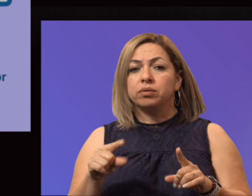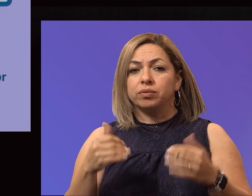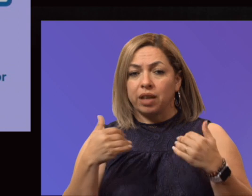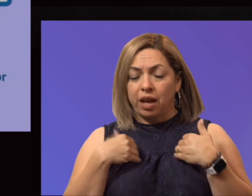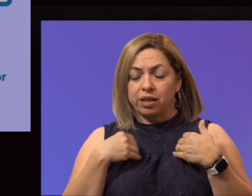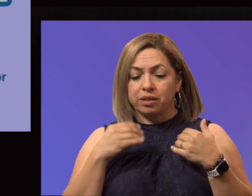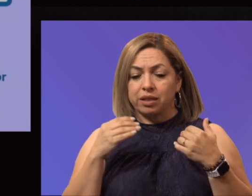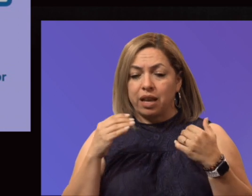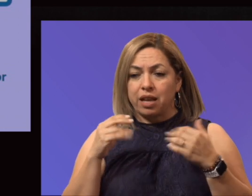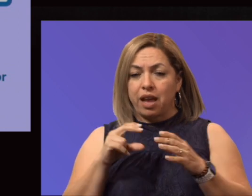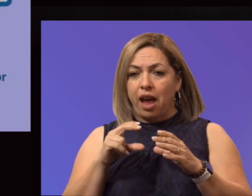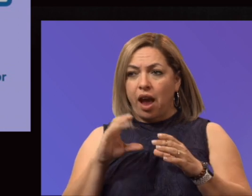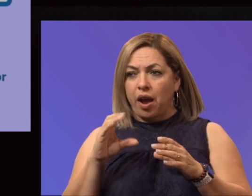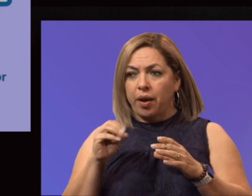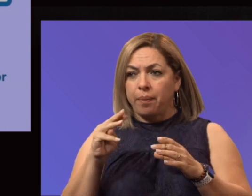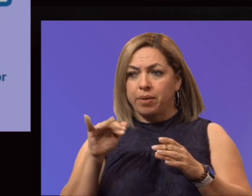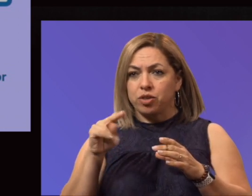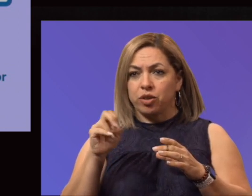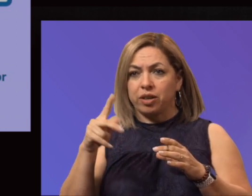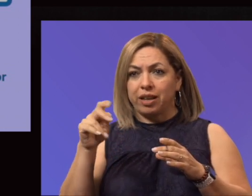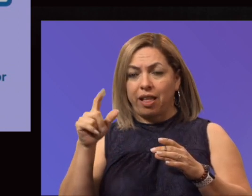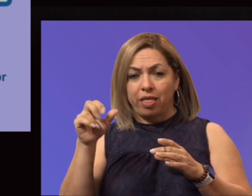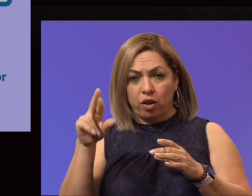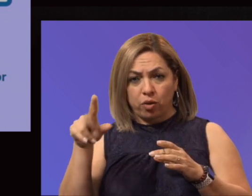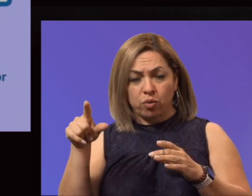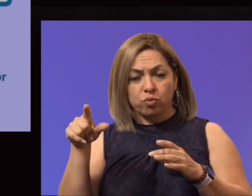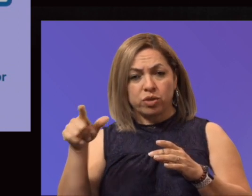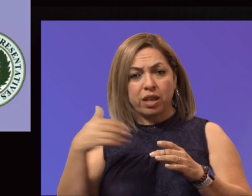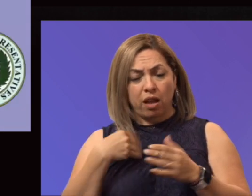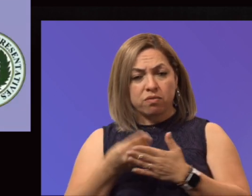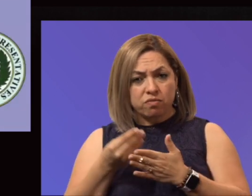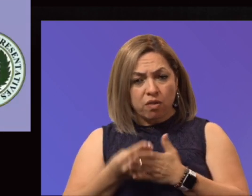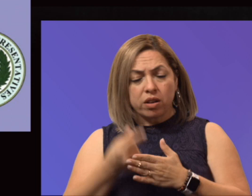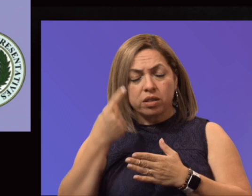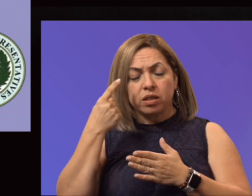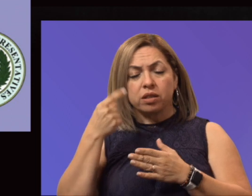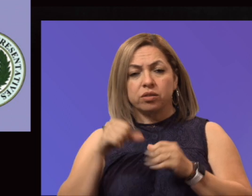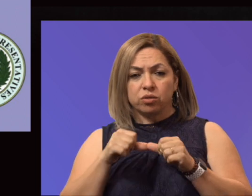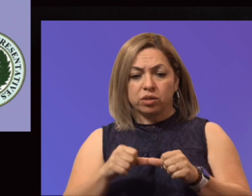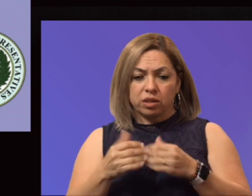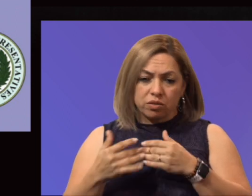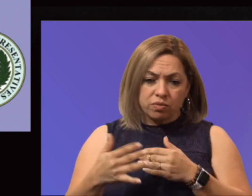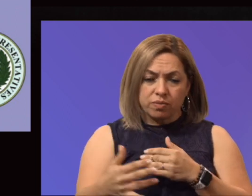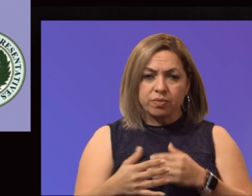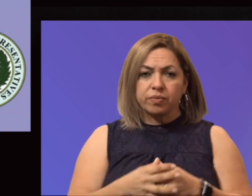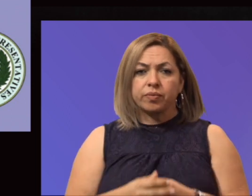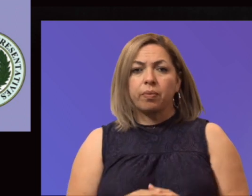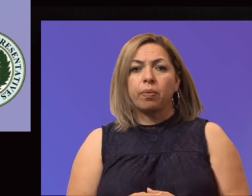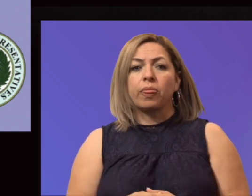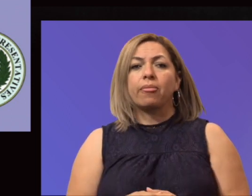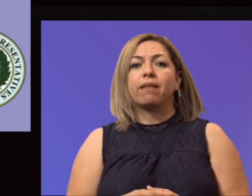provided $25 million of funding. And so, this is continuing to move forward. The Commission on